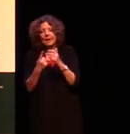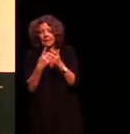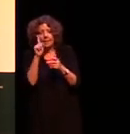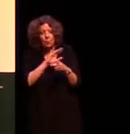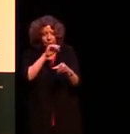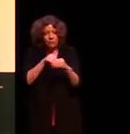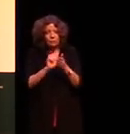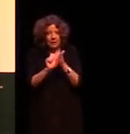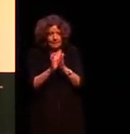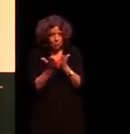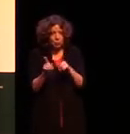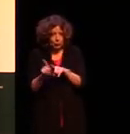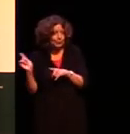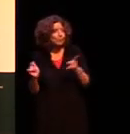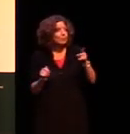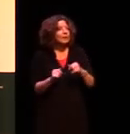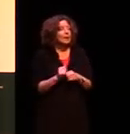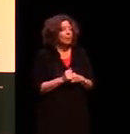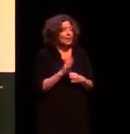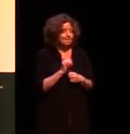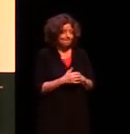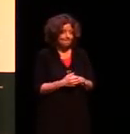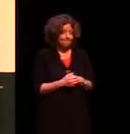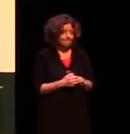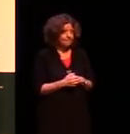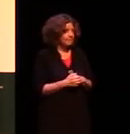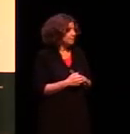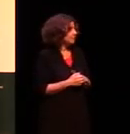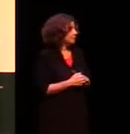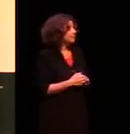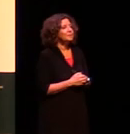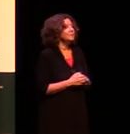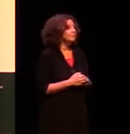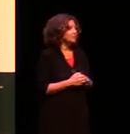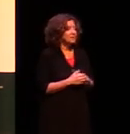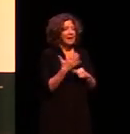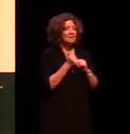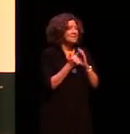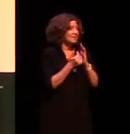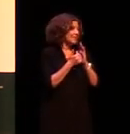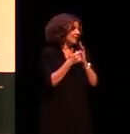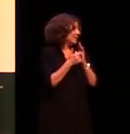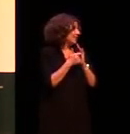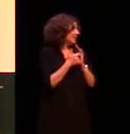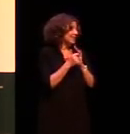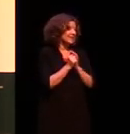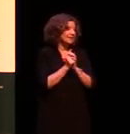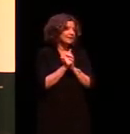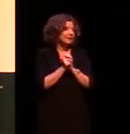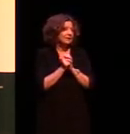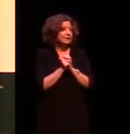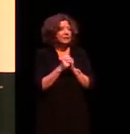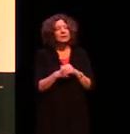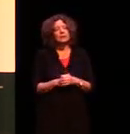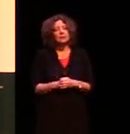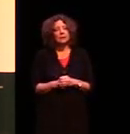in in in that um there there is detail um that